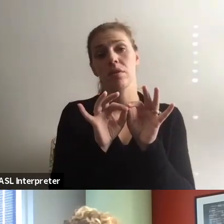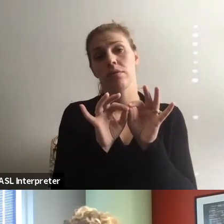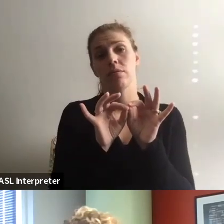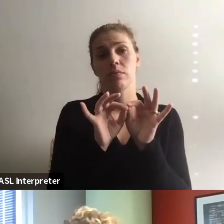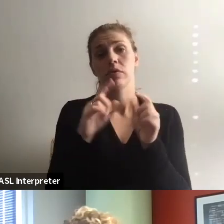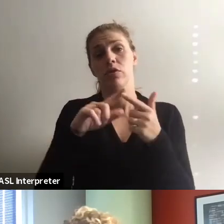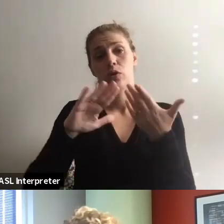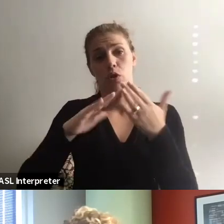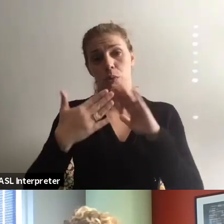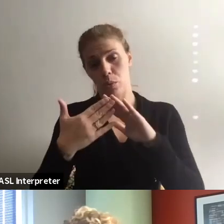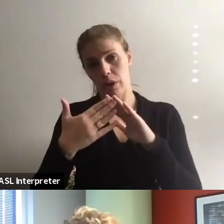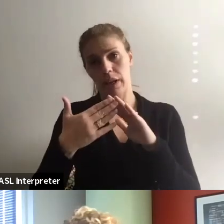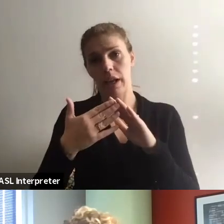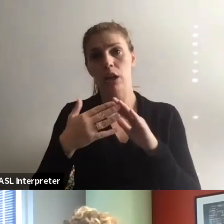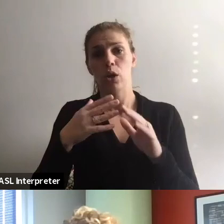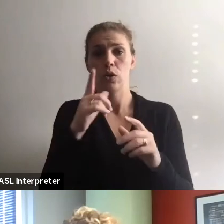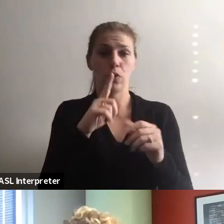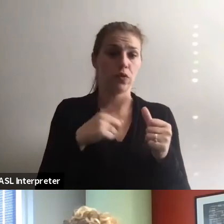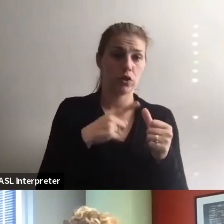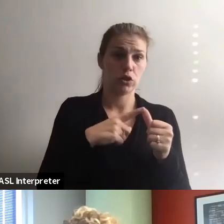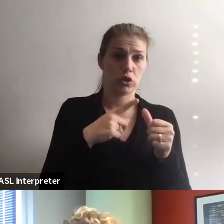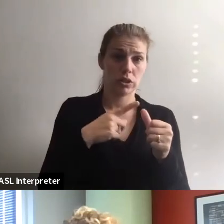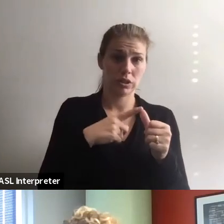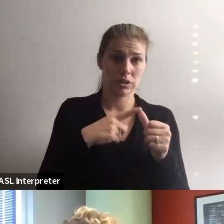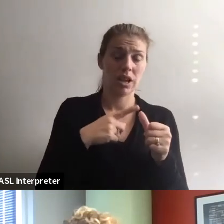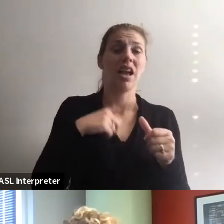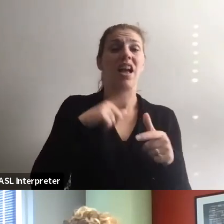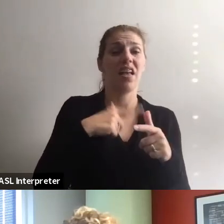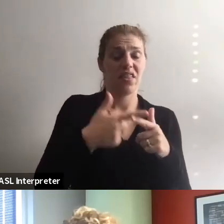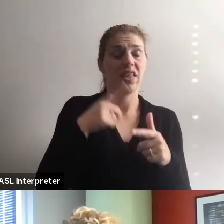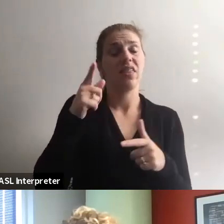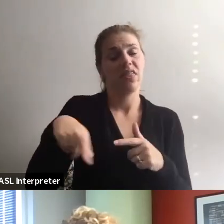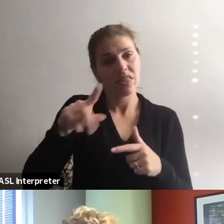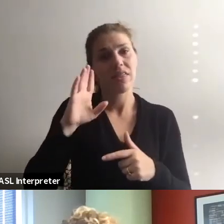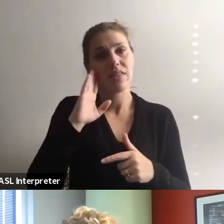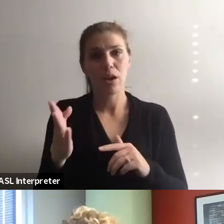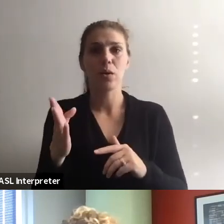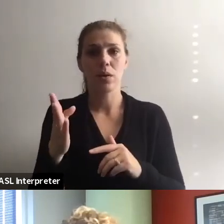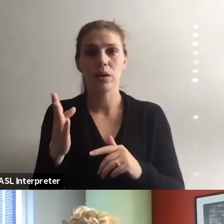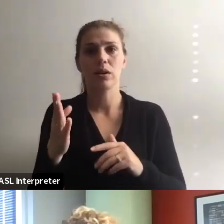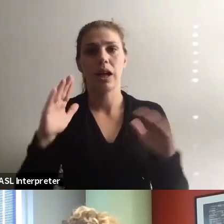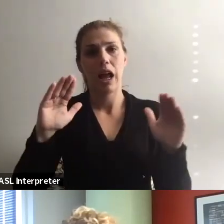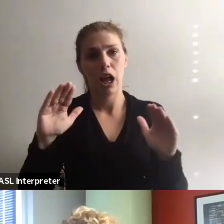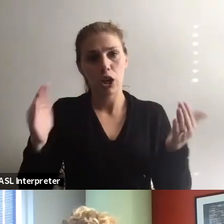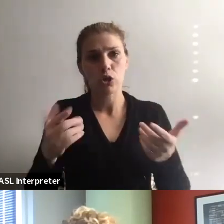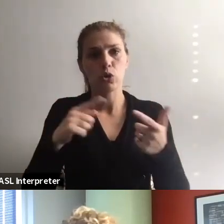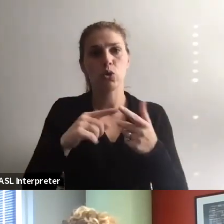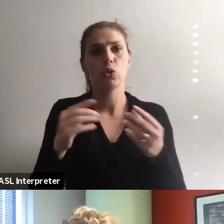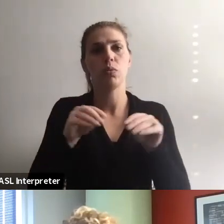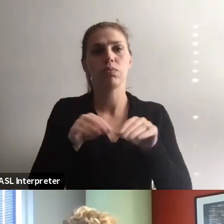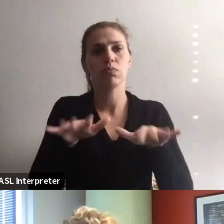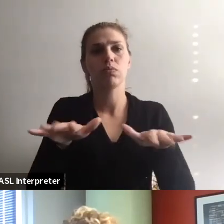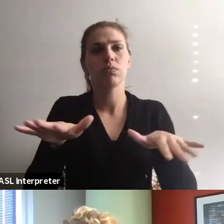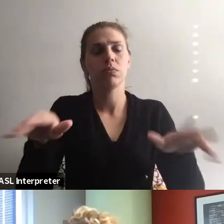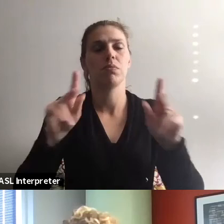the community members that started first, and then they will start to, um, introduce you to more people in the community.